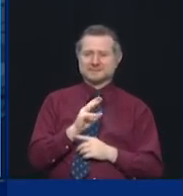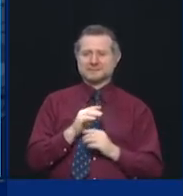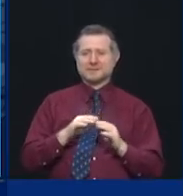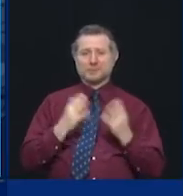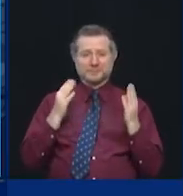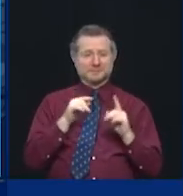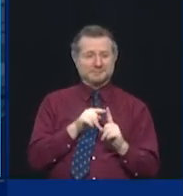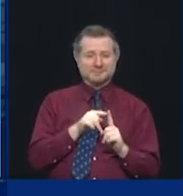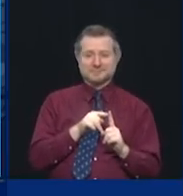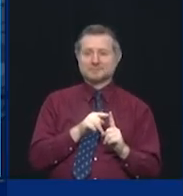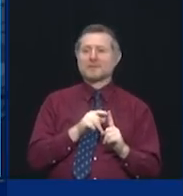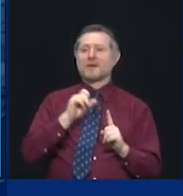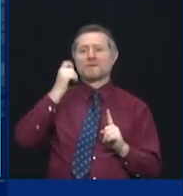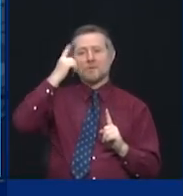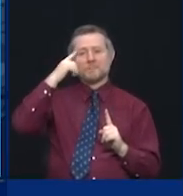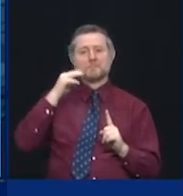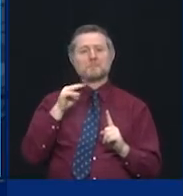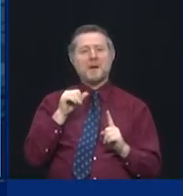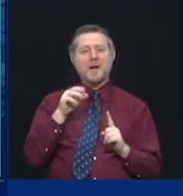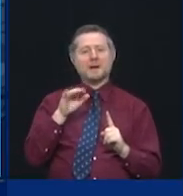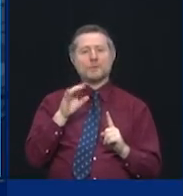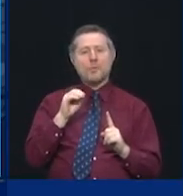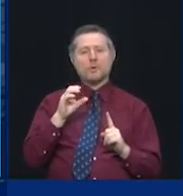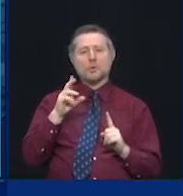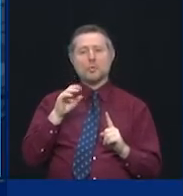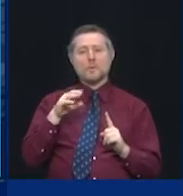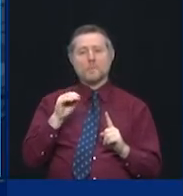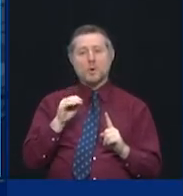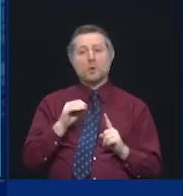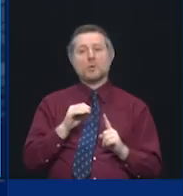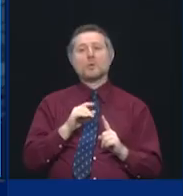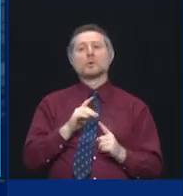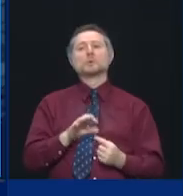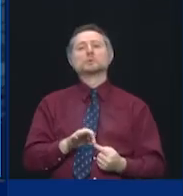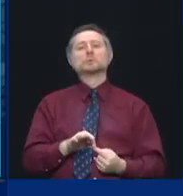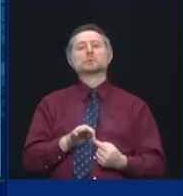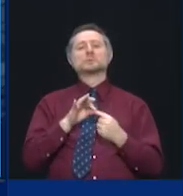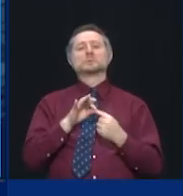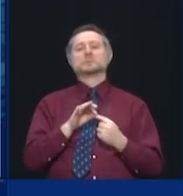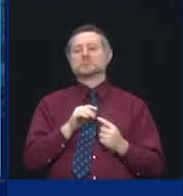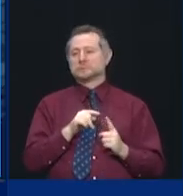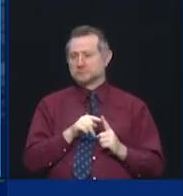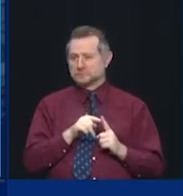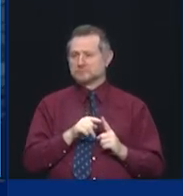Governor Mario Cuomo, a uniquely magnificent achievement.